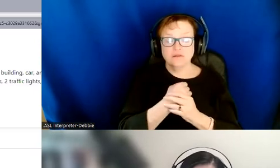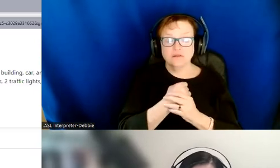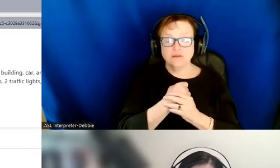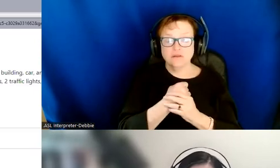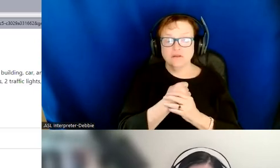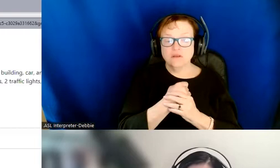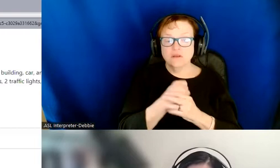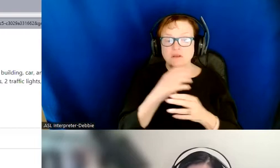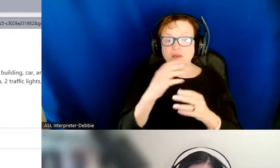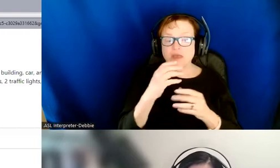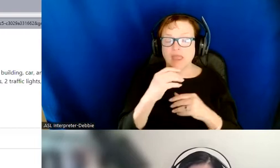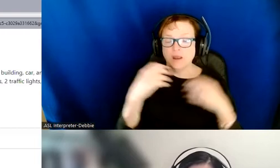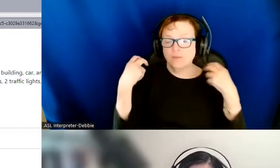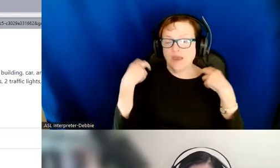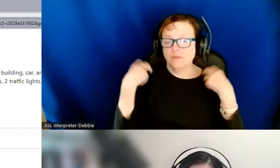and a backpack